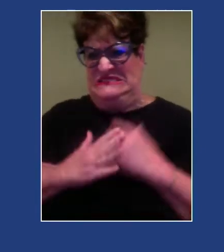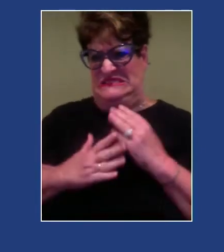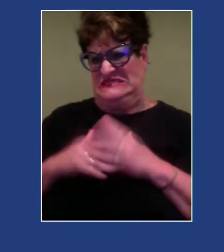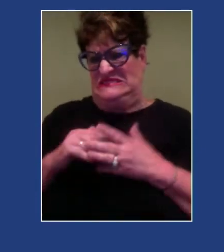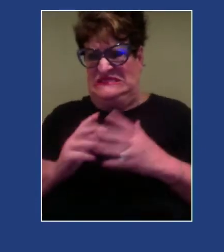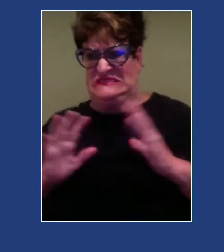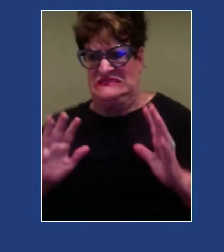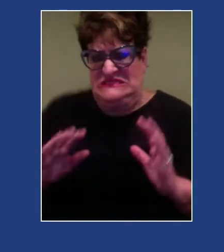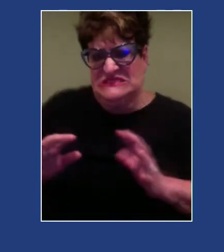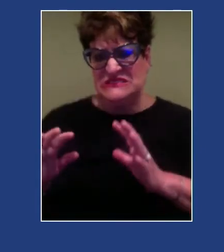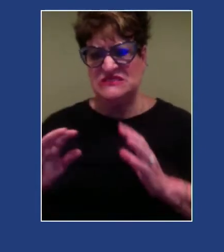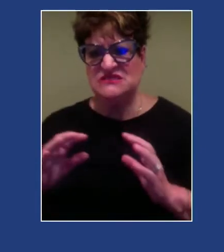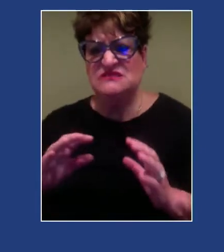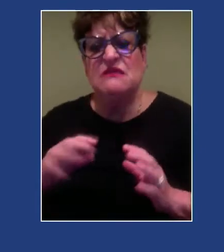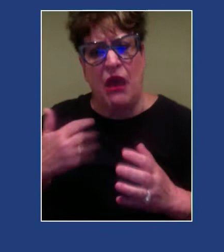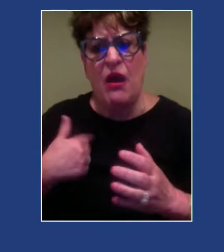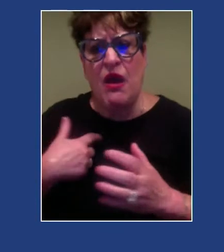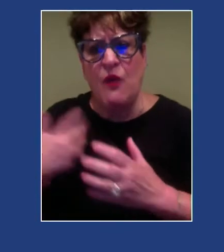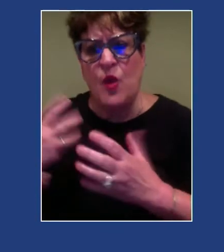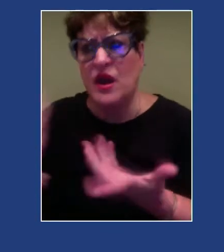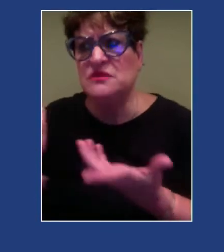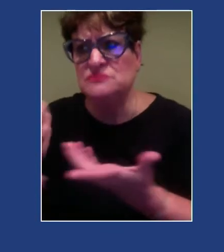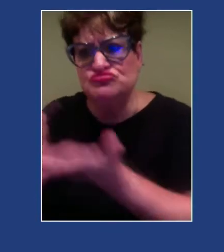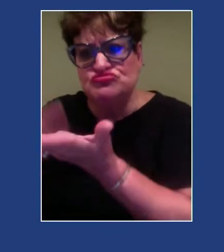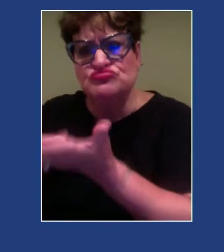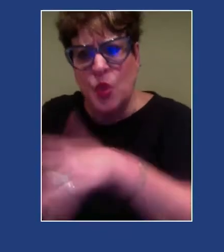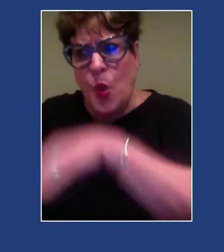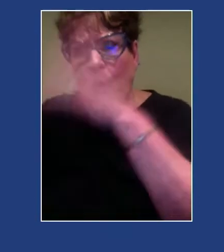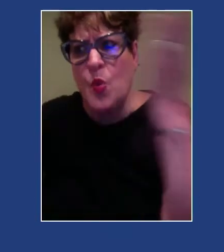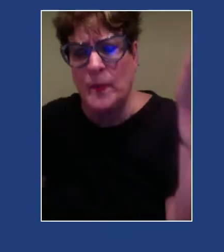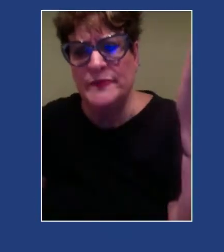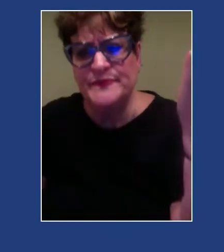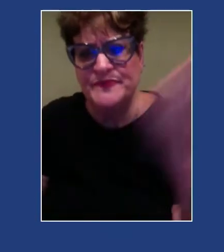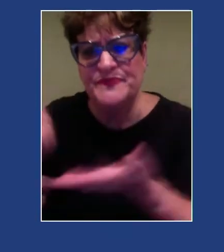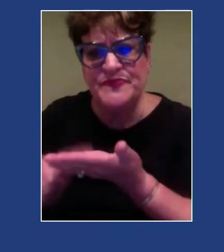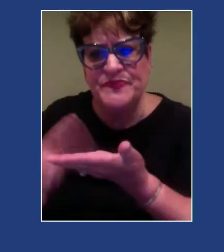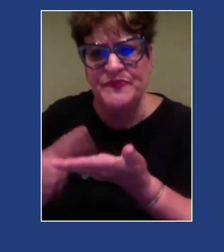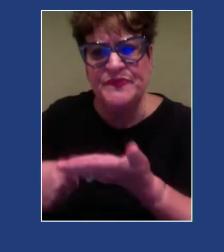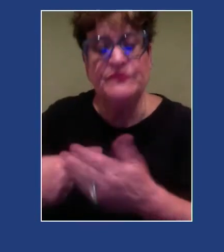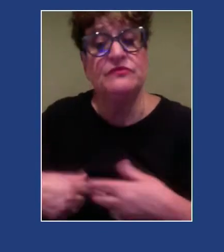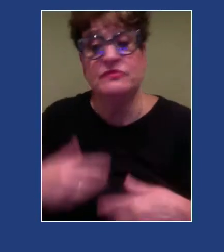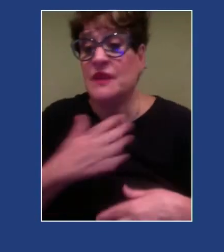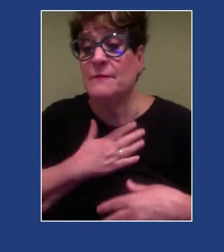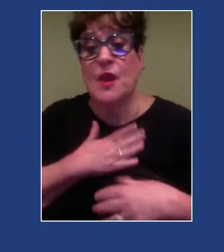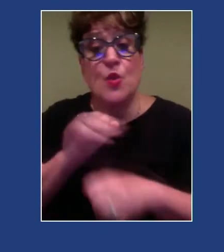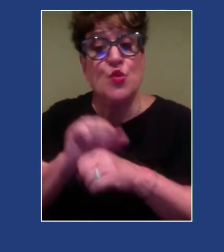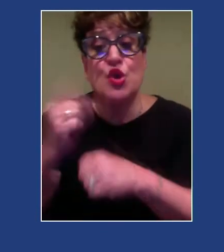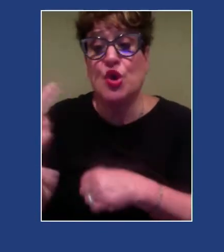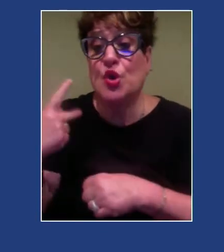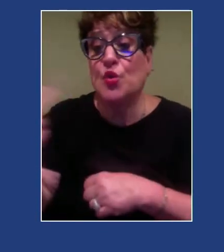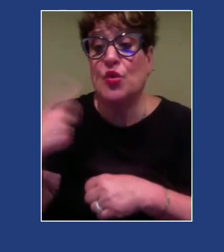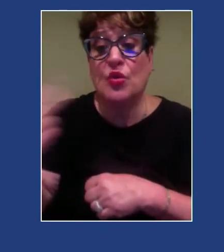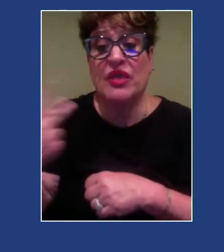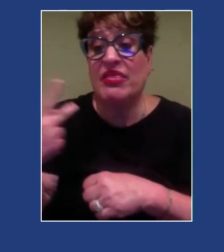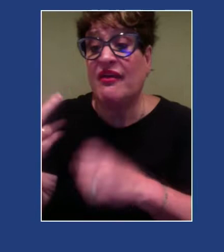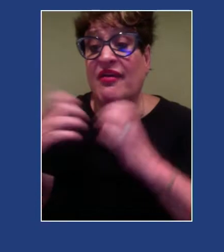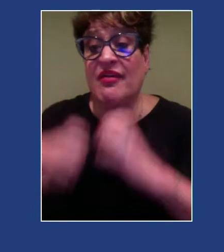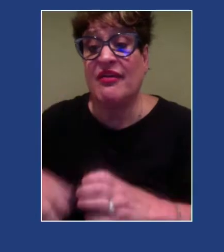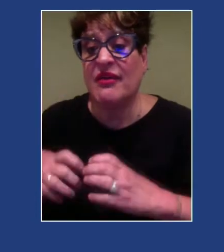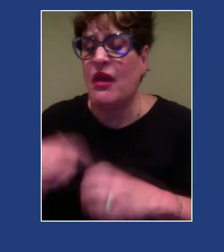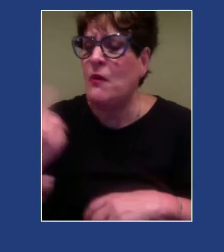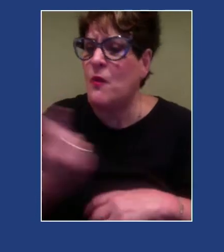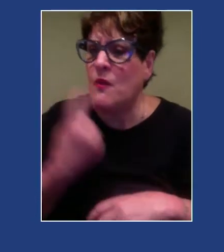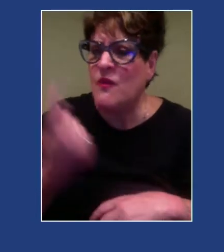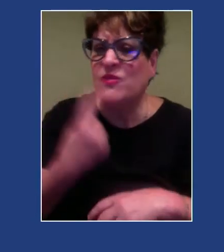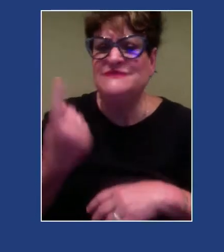I want to talk about that. want to navigate that, right? Because in the work that I'm doing with my clients, I am consistently talking about how